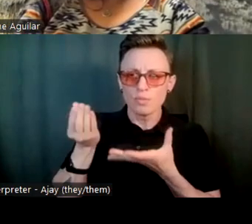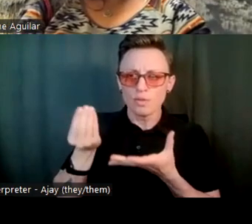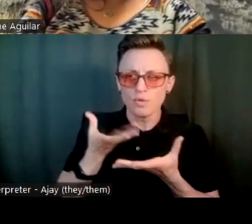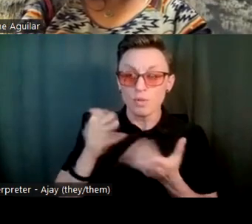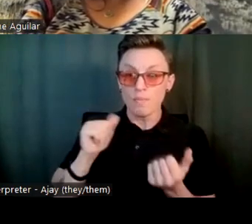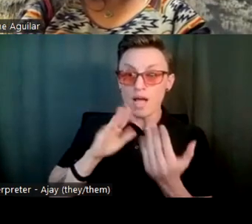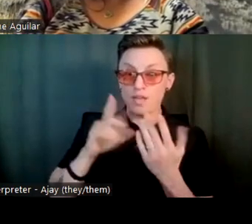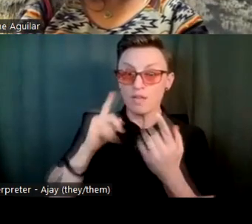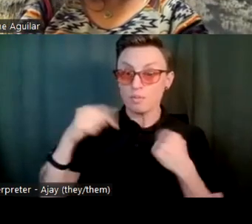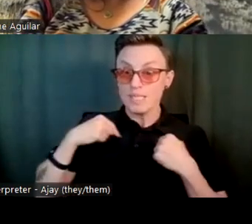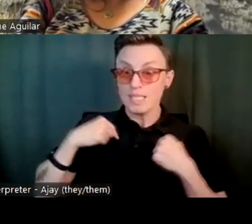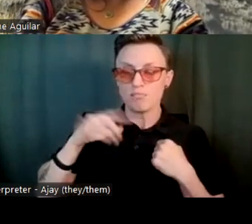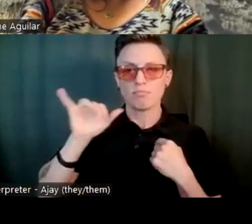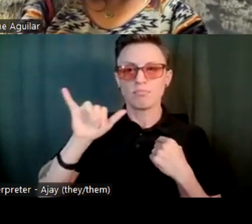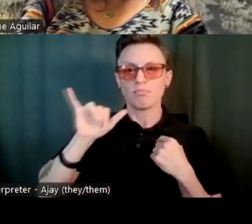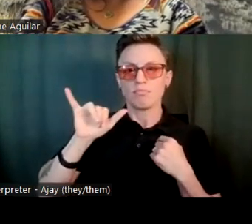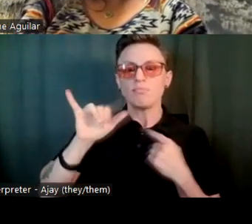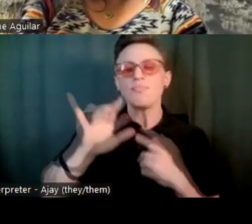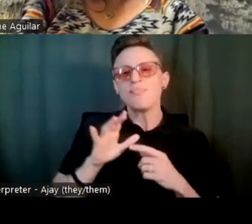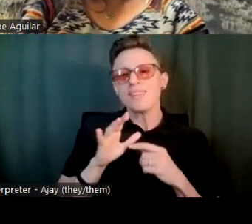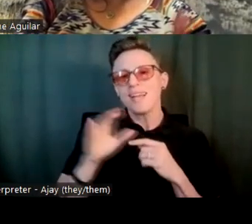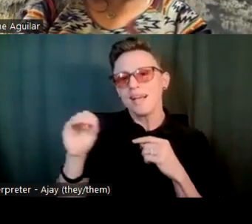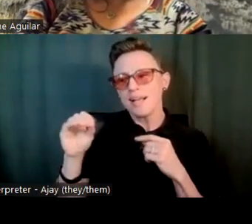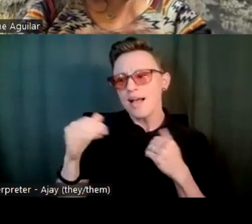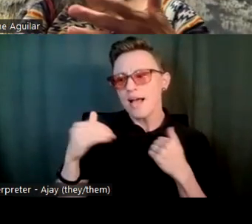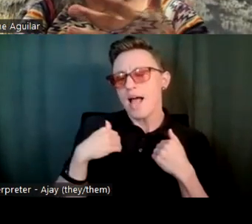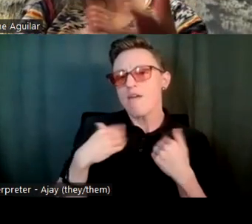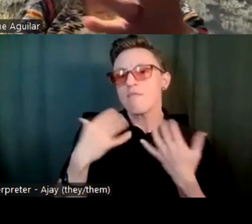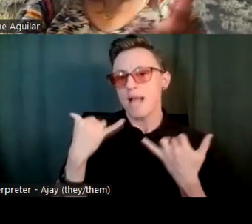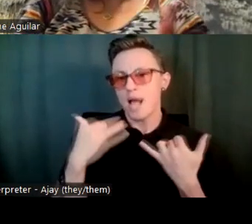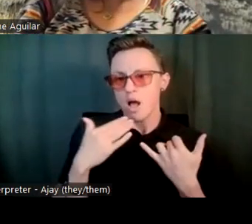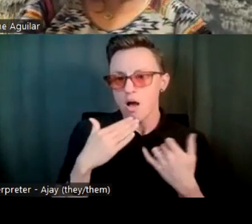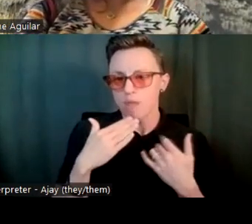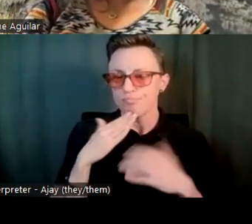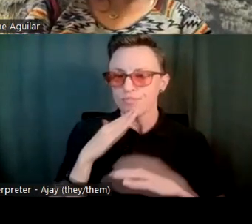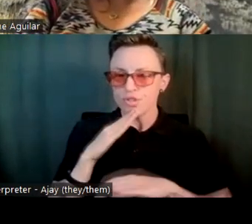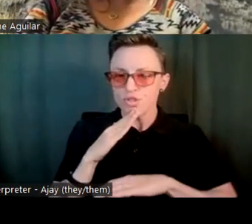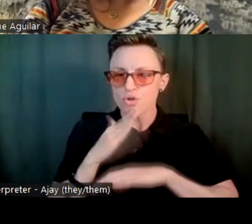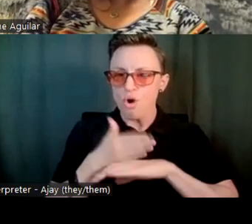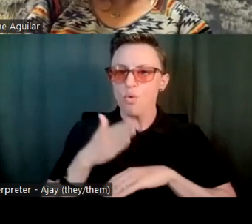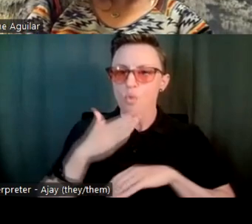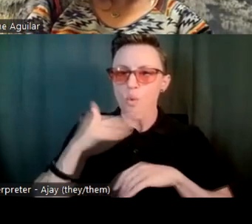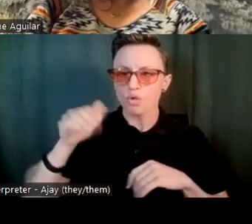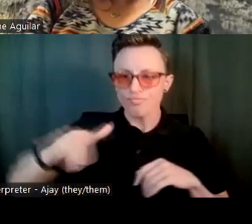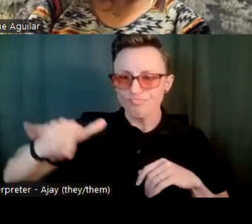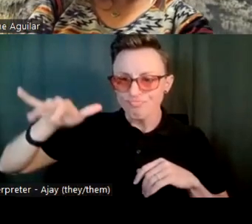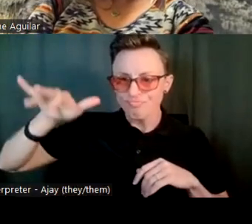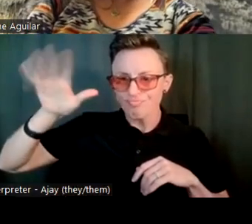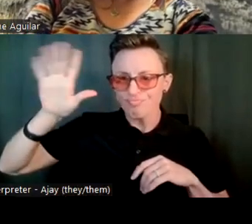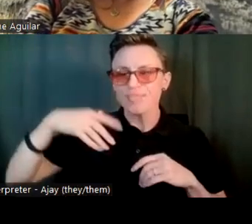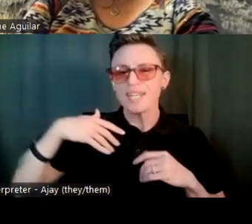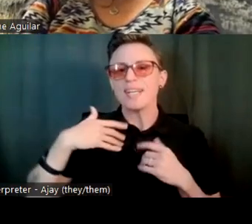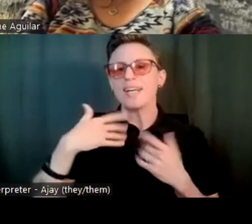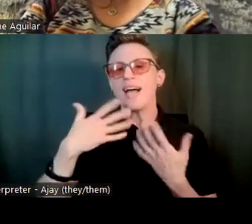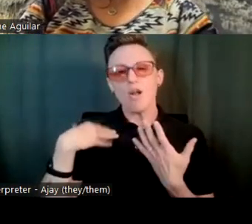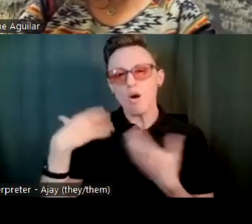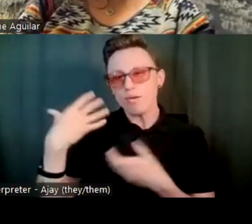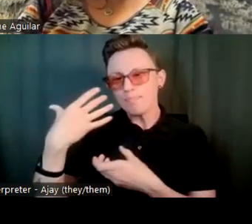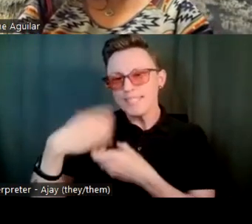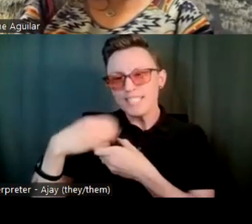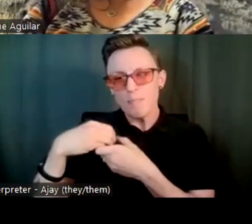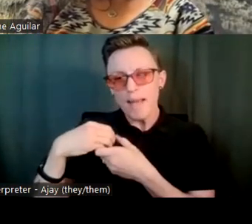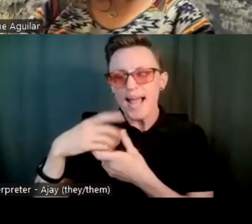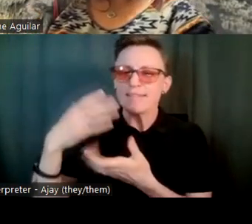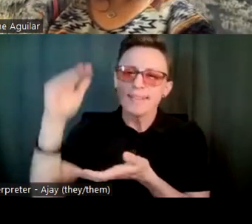Um, and then there are, um, now that my daughter's older and I've met other people, I don't participate as much, but there